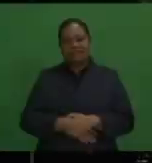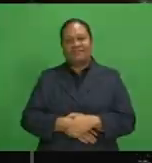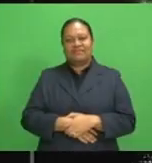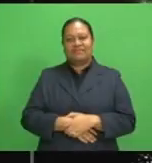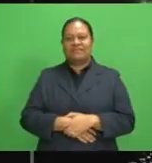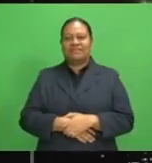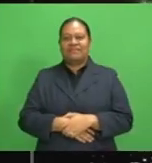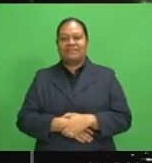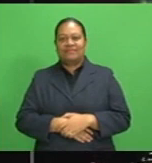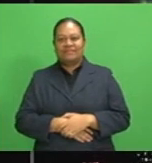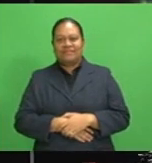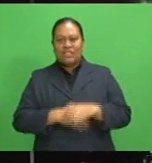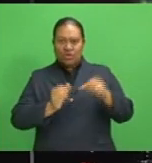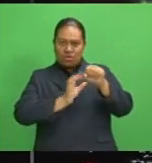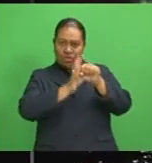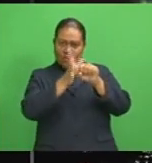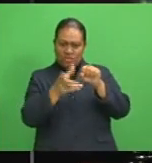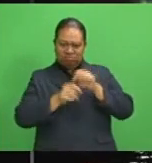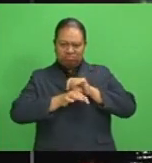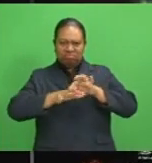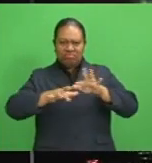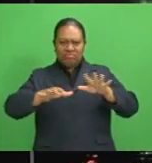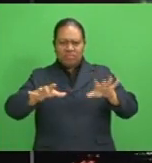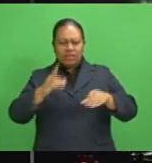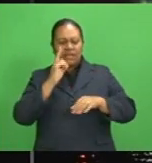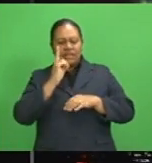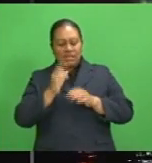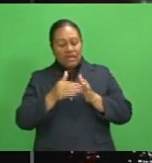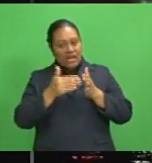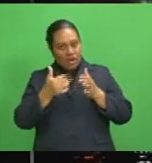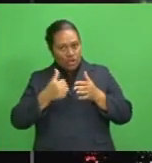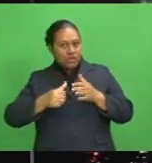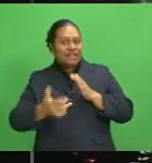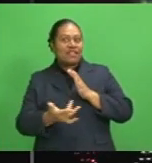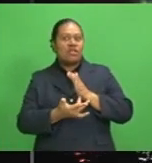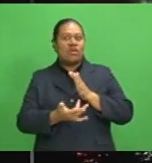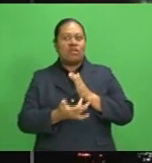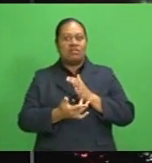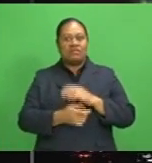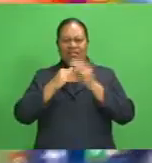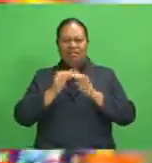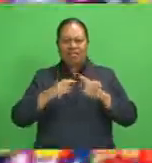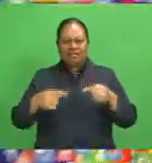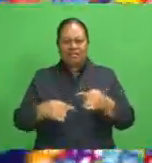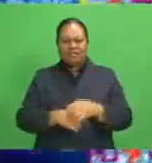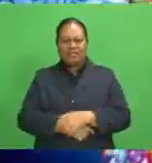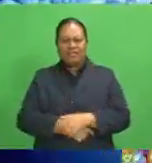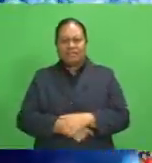The coronavirus pandemic has seen the use of digital technology hit the roof.